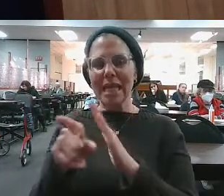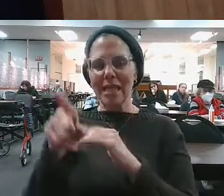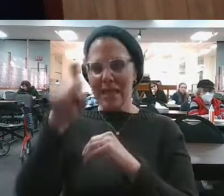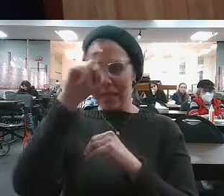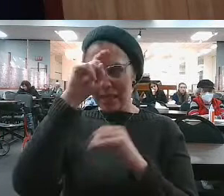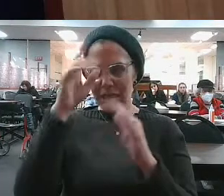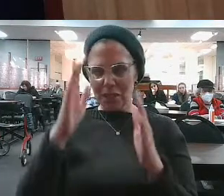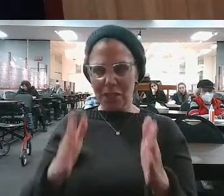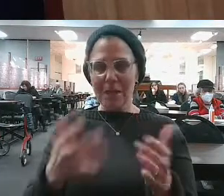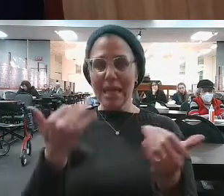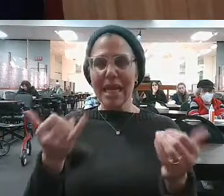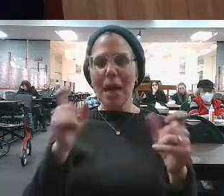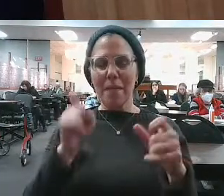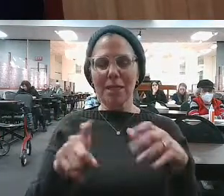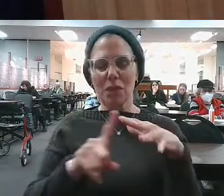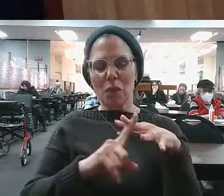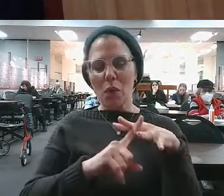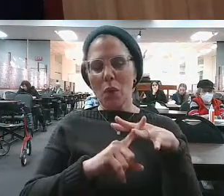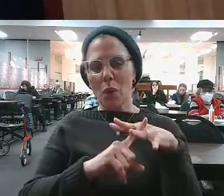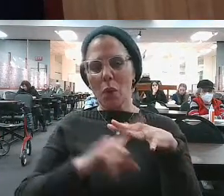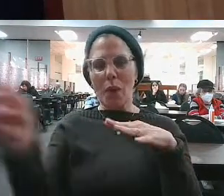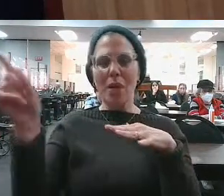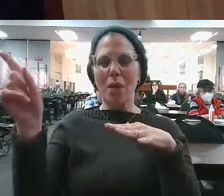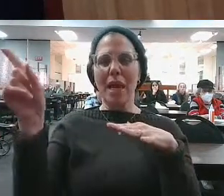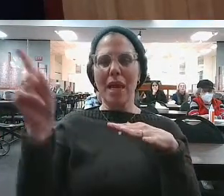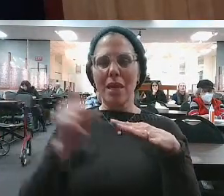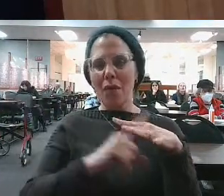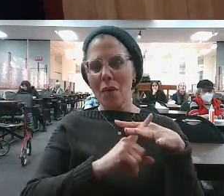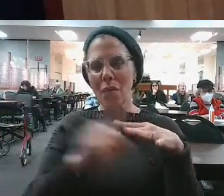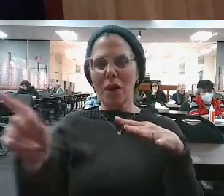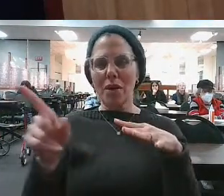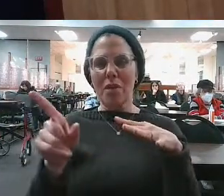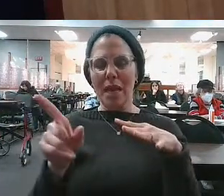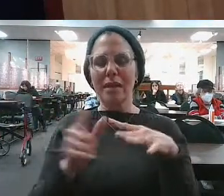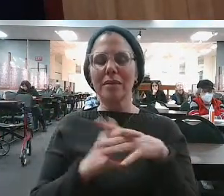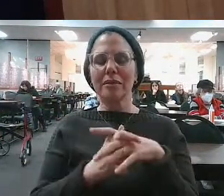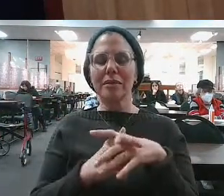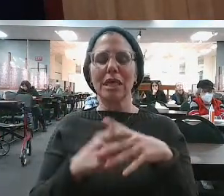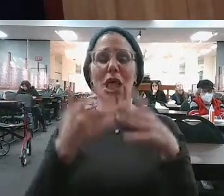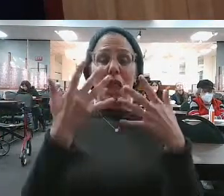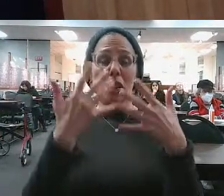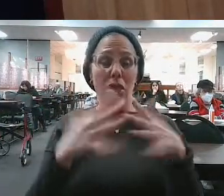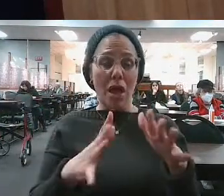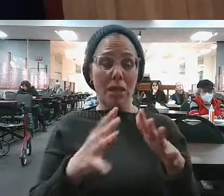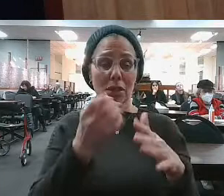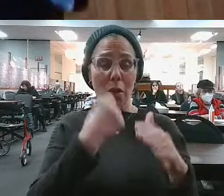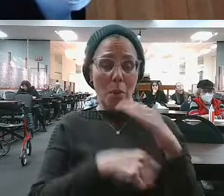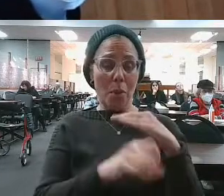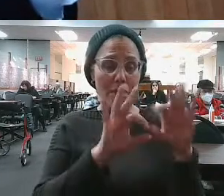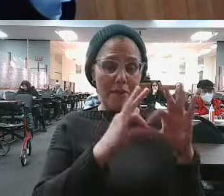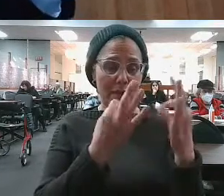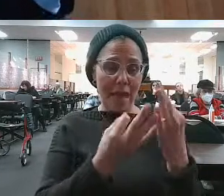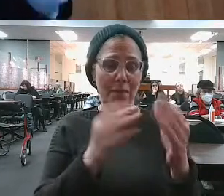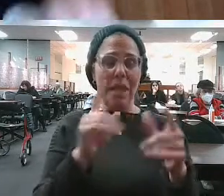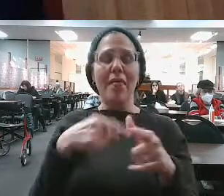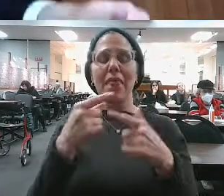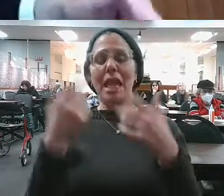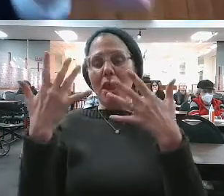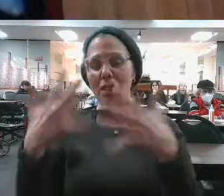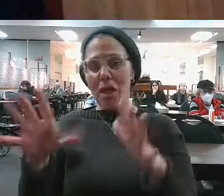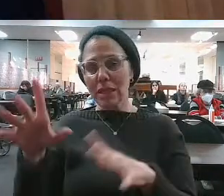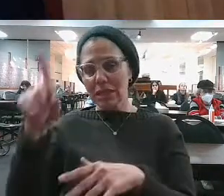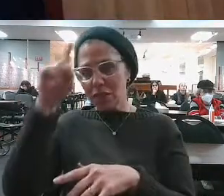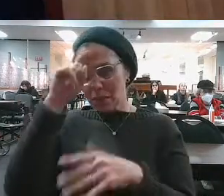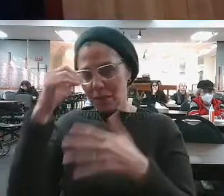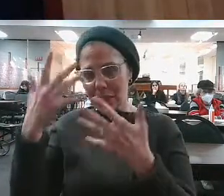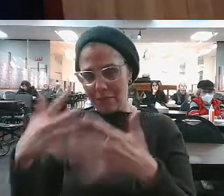Egyptian. But he's got to run away now from the surrogate family. So he lost his birth family. Then he loses his surrogate family. Now he